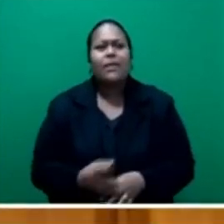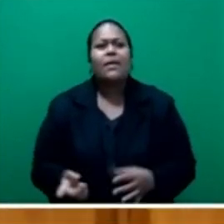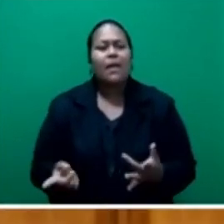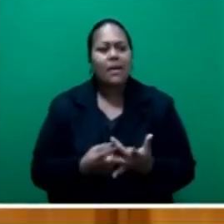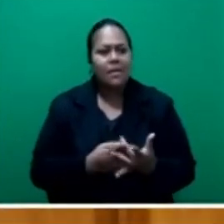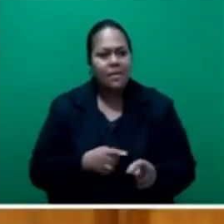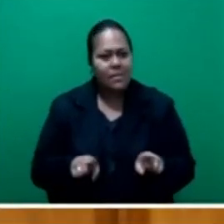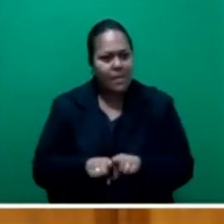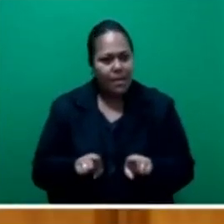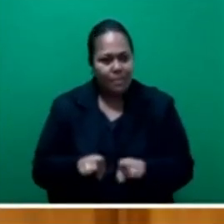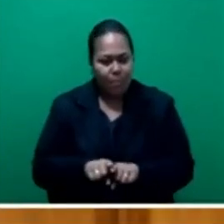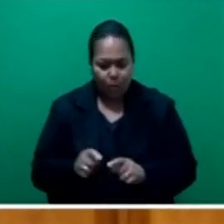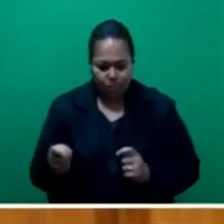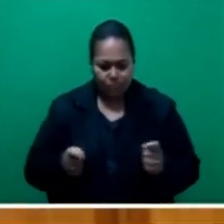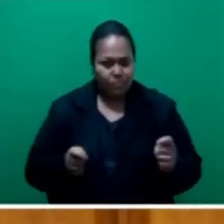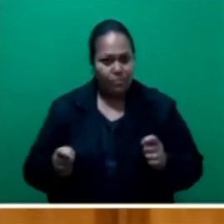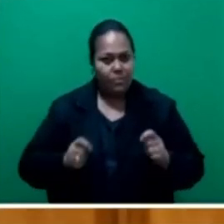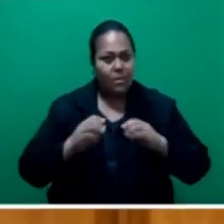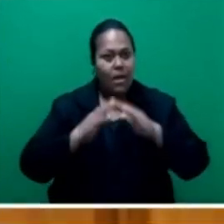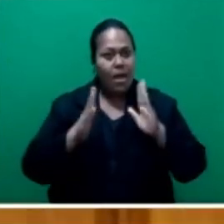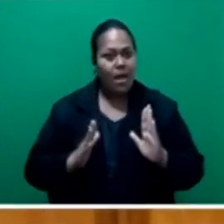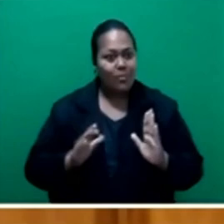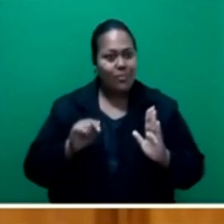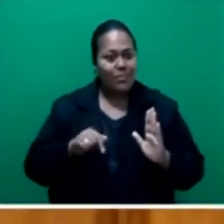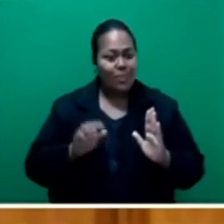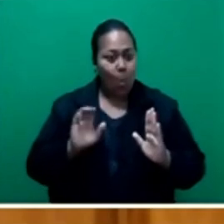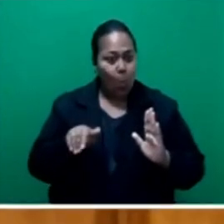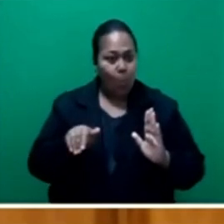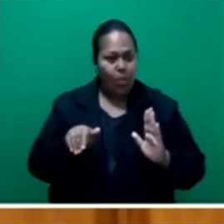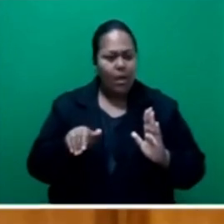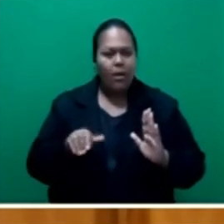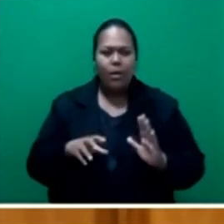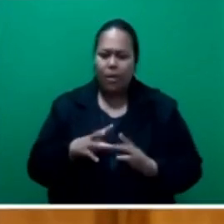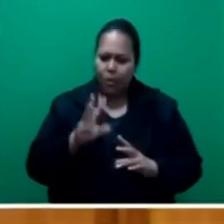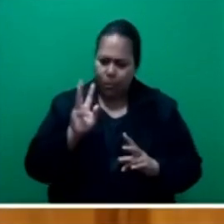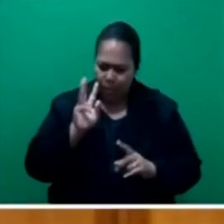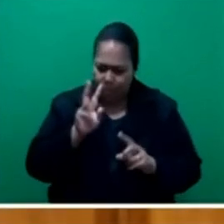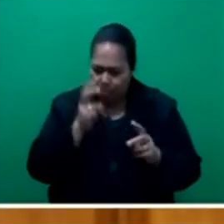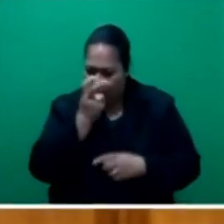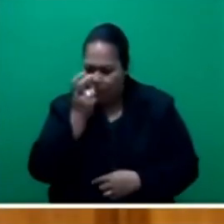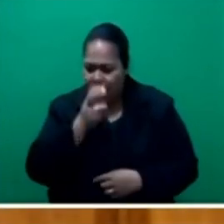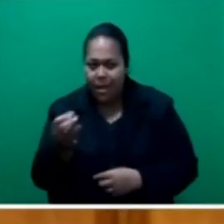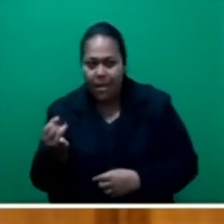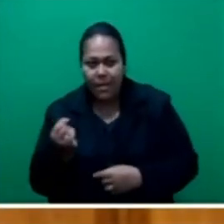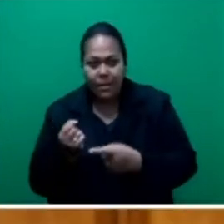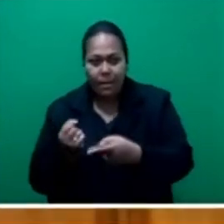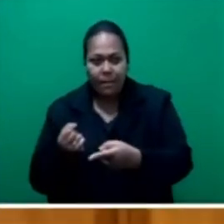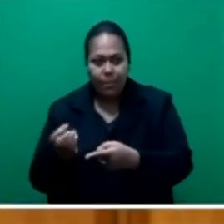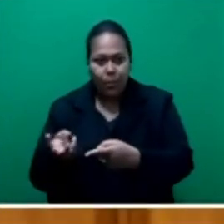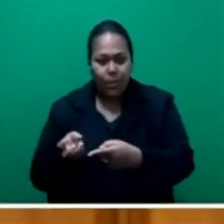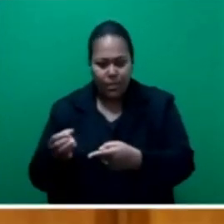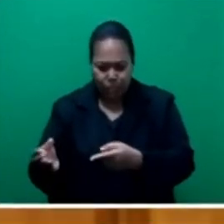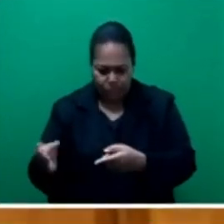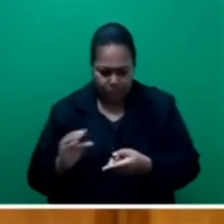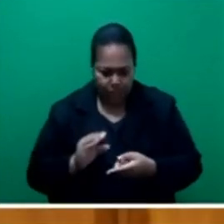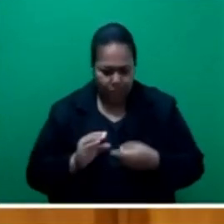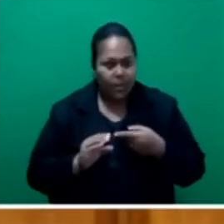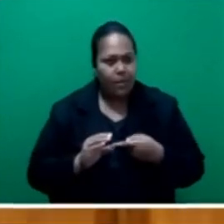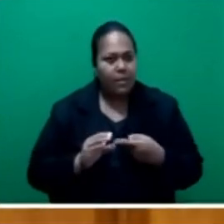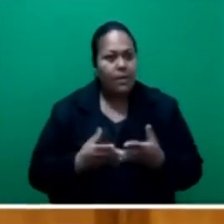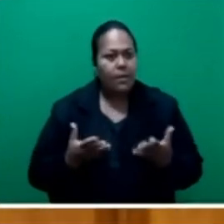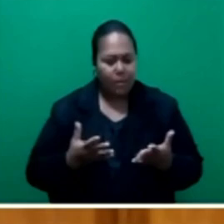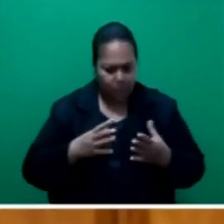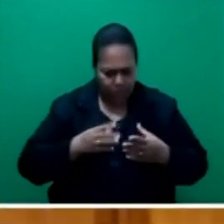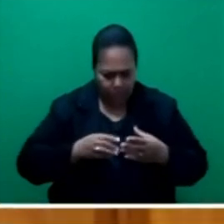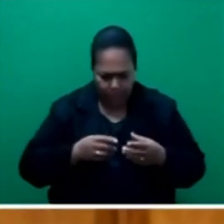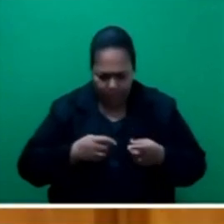watching our income and expenditures carefully to ensure that when catering for my family's needs, I first take care